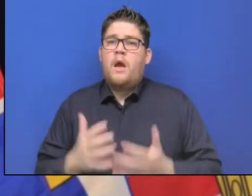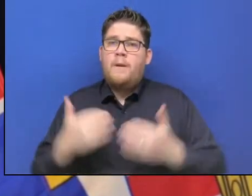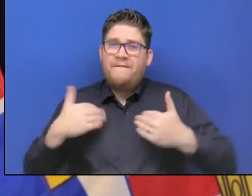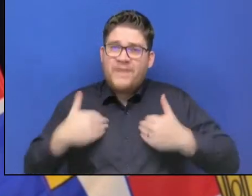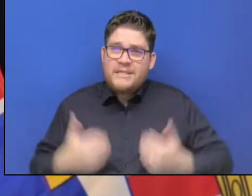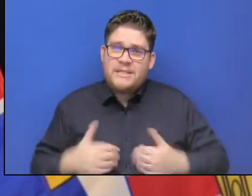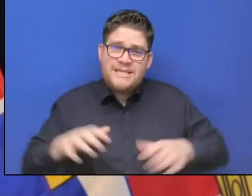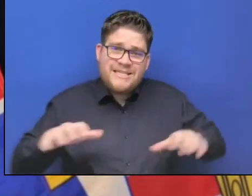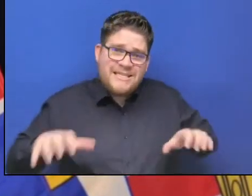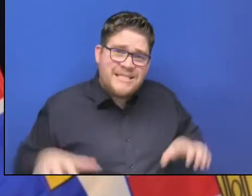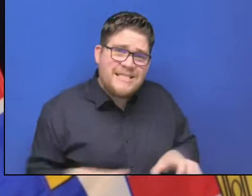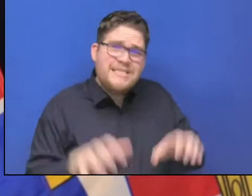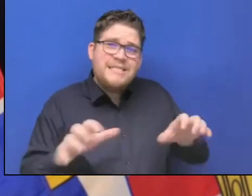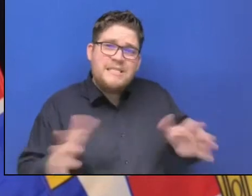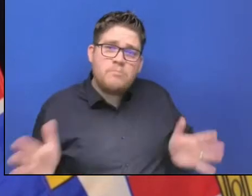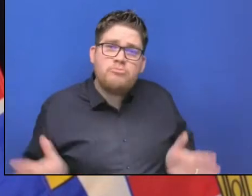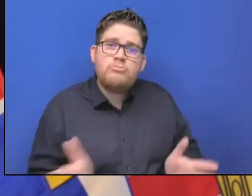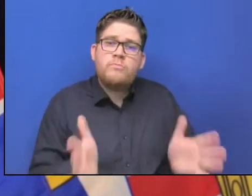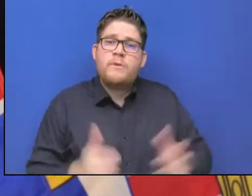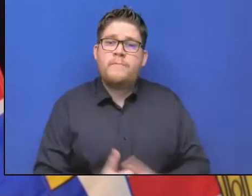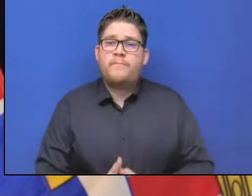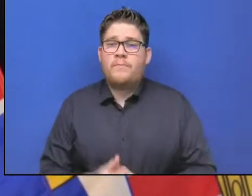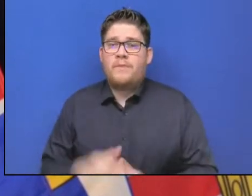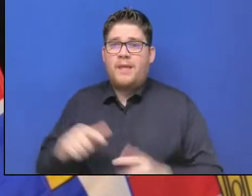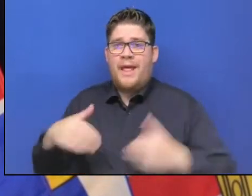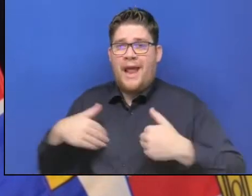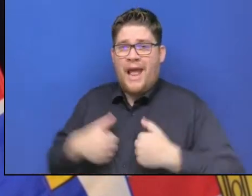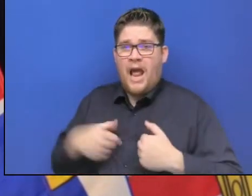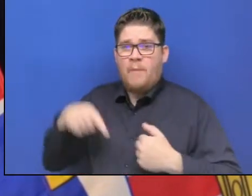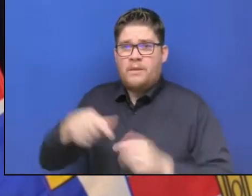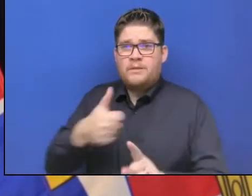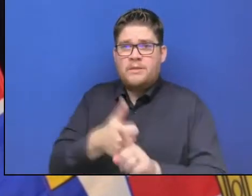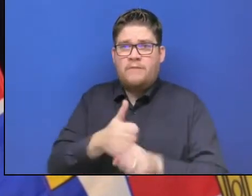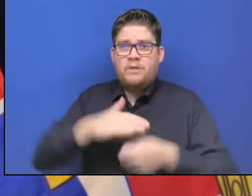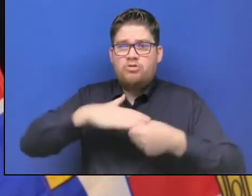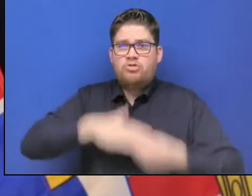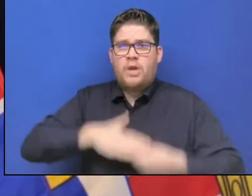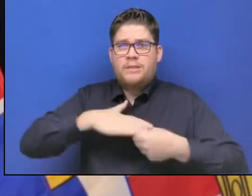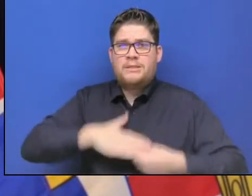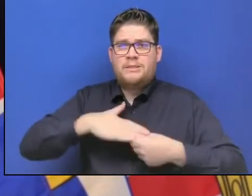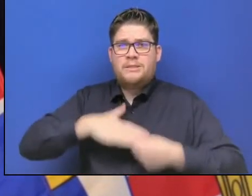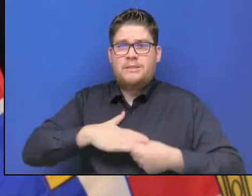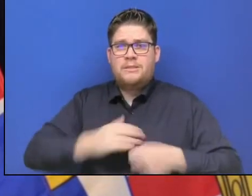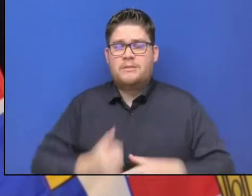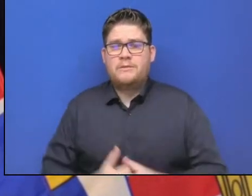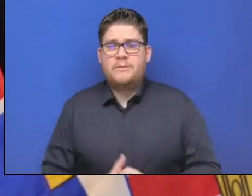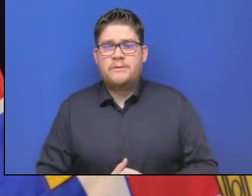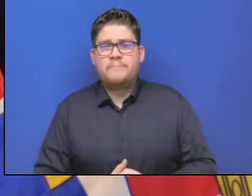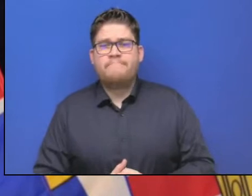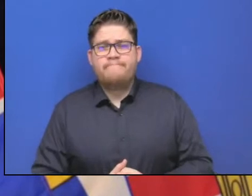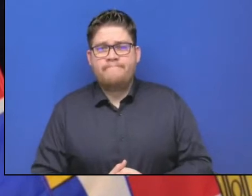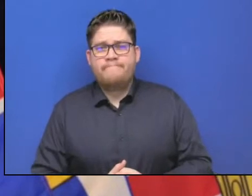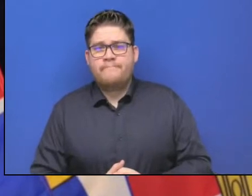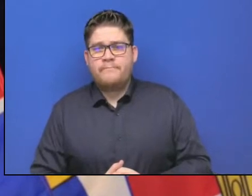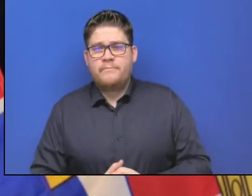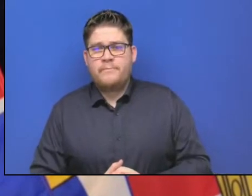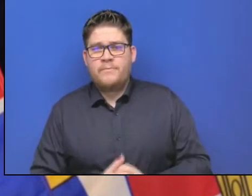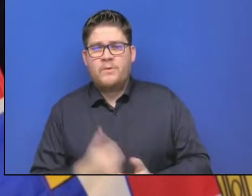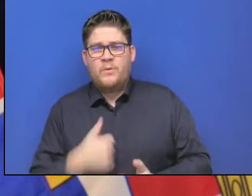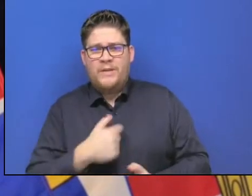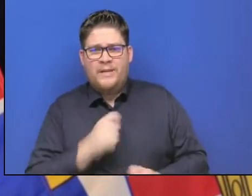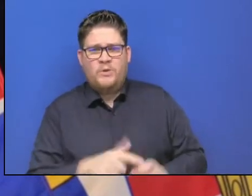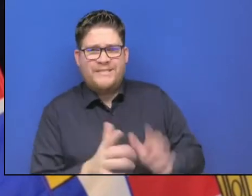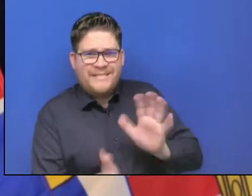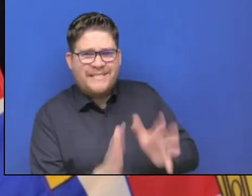dealing with animals that are under a lot of stress. And so the work there is difficult. And I just thank the